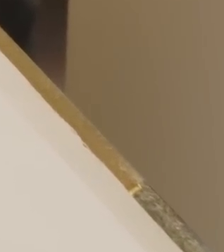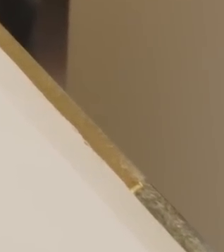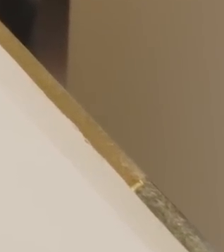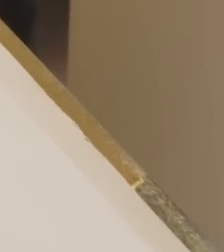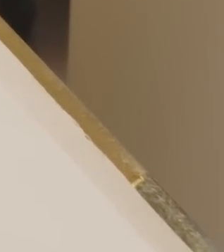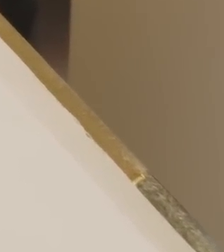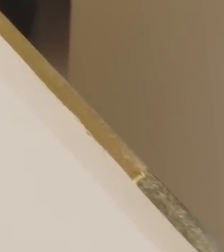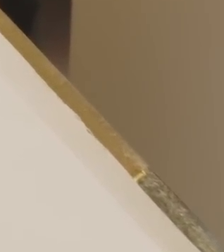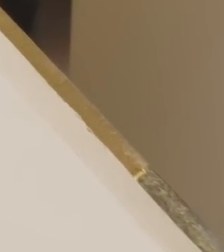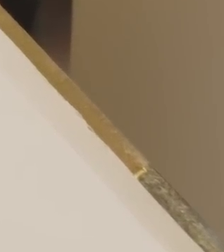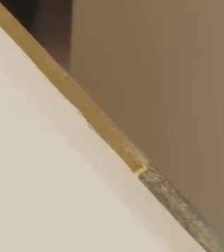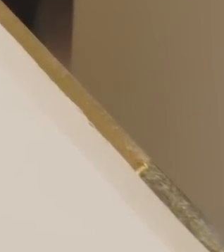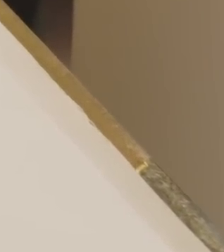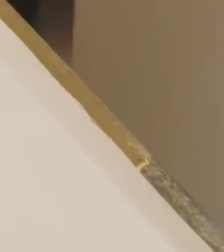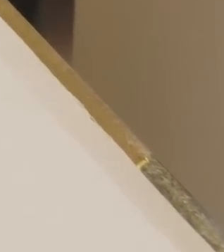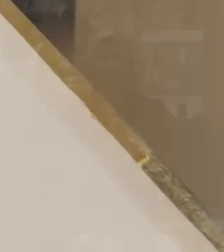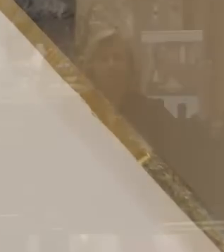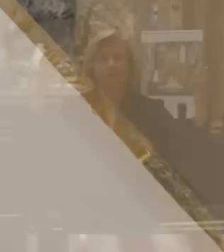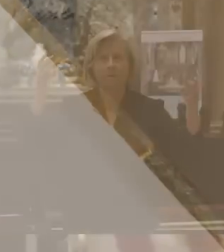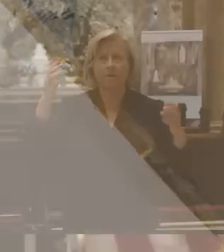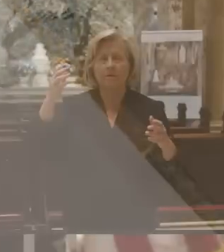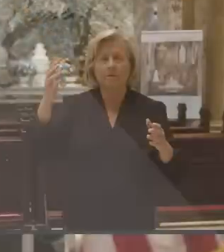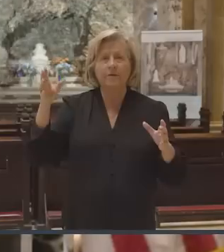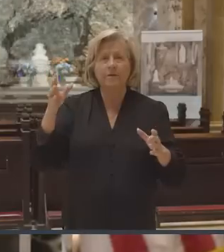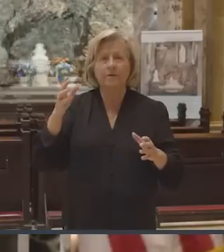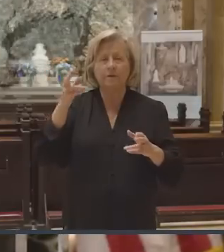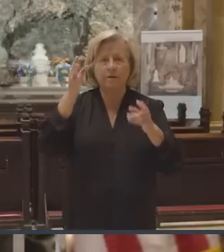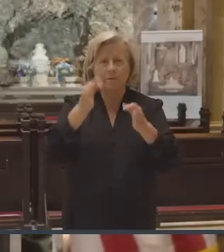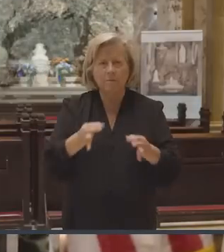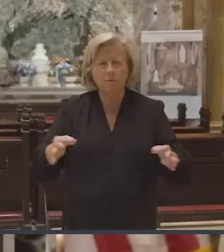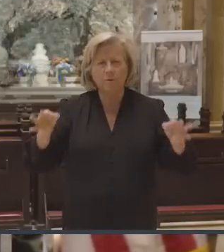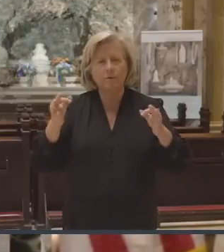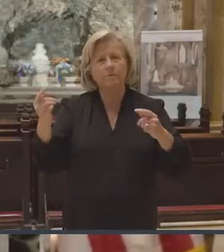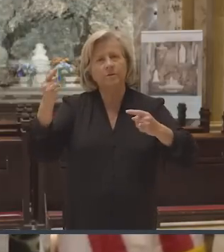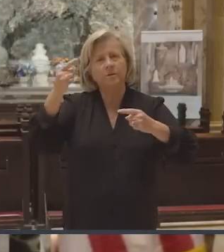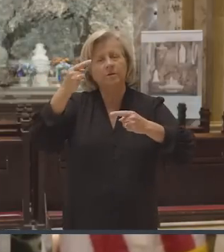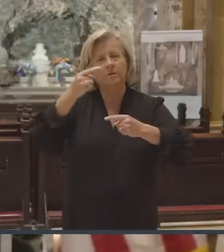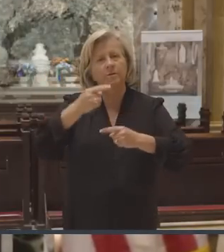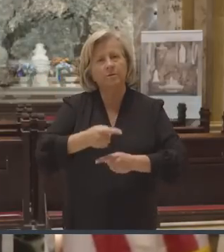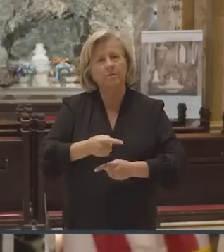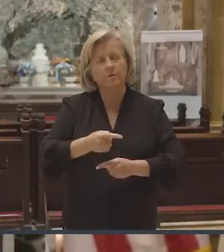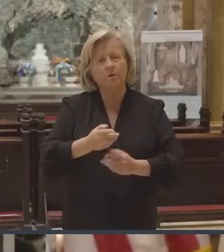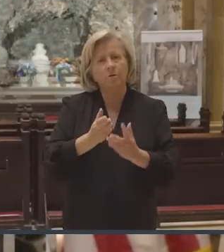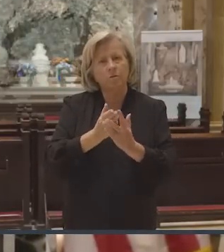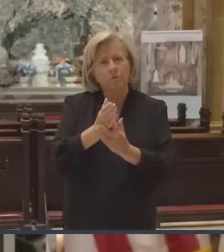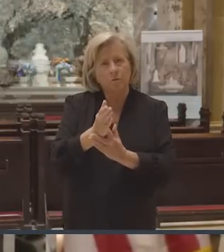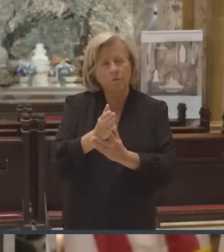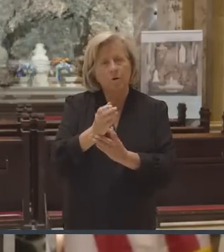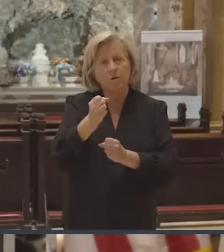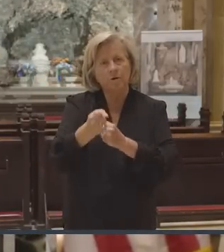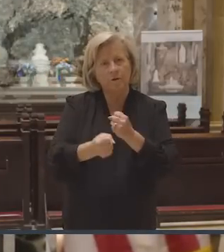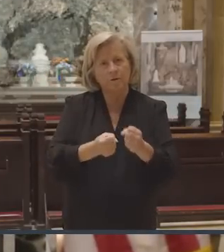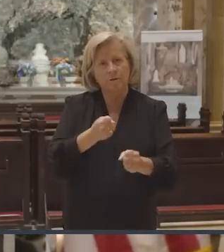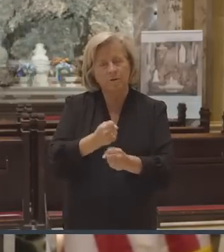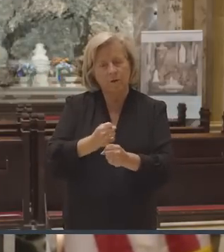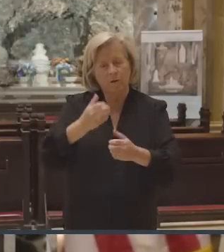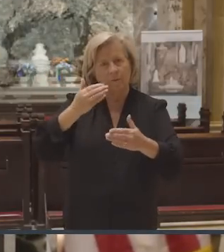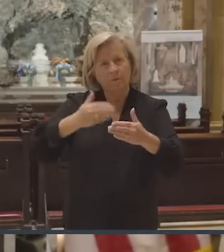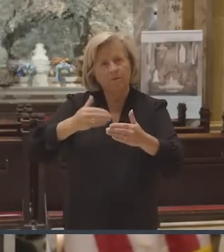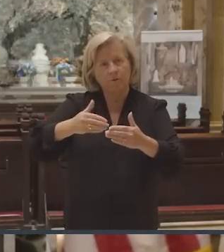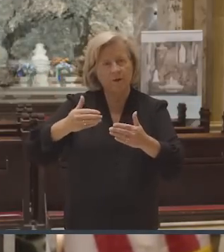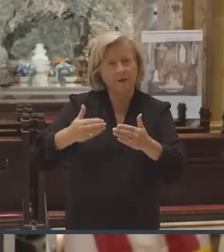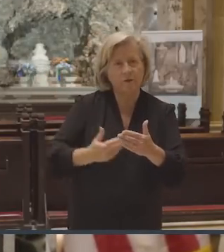As we celebrate this solemnity today that will conclude our liturgical year before we begin a new